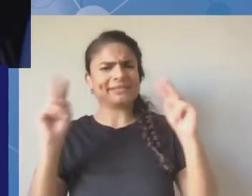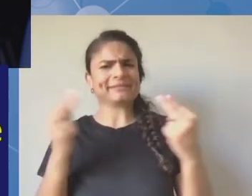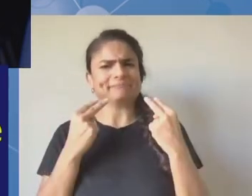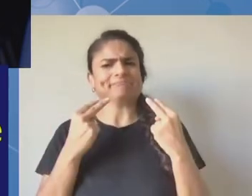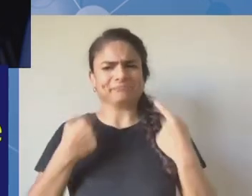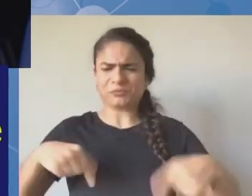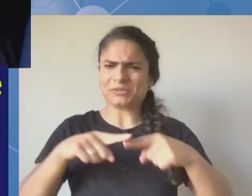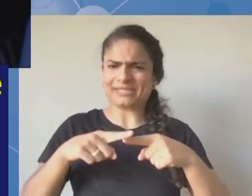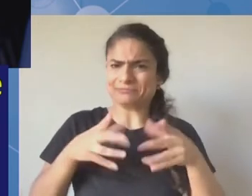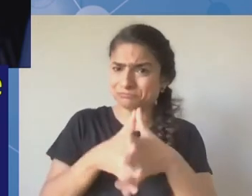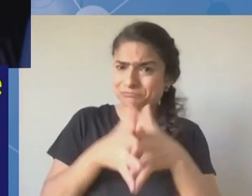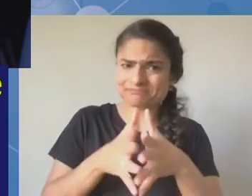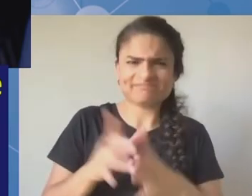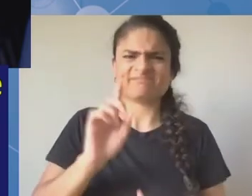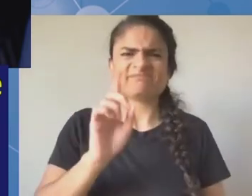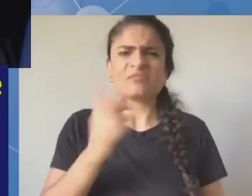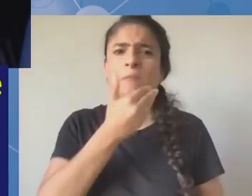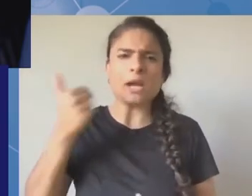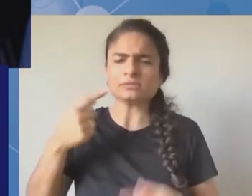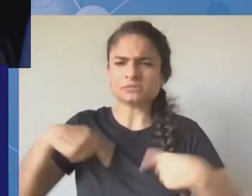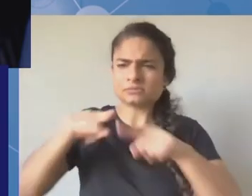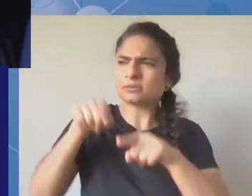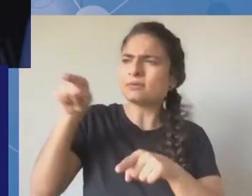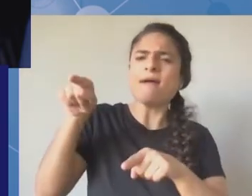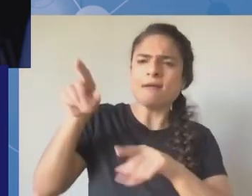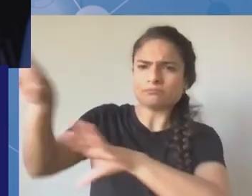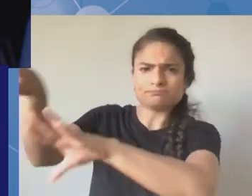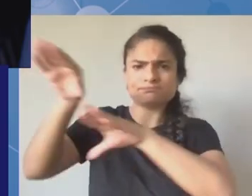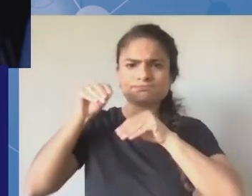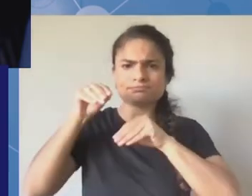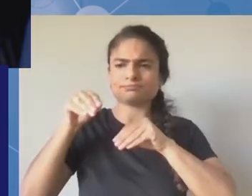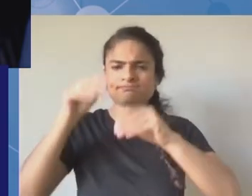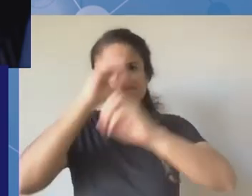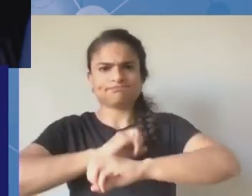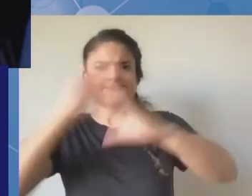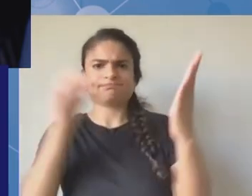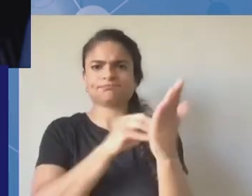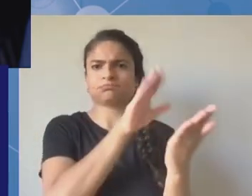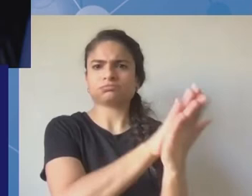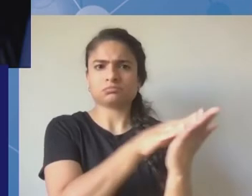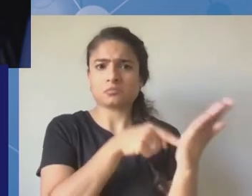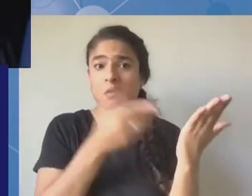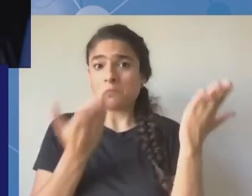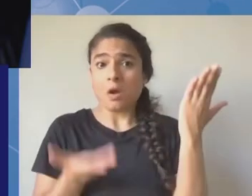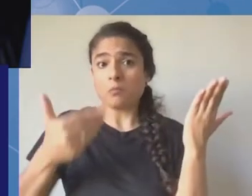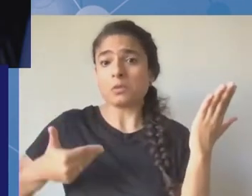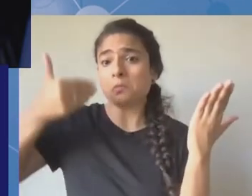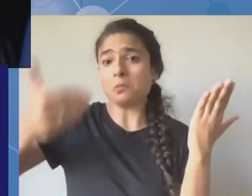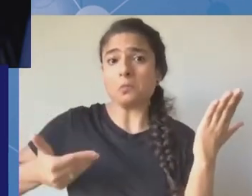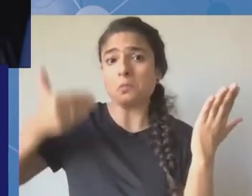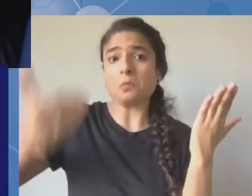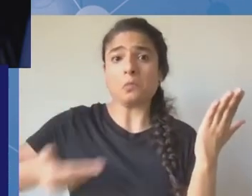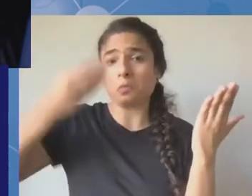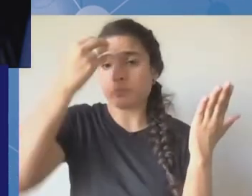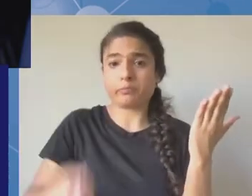of people to be in sections probably tagged youth sessions um to pick information and probably to follow up on after the